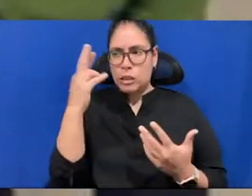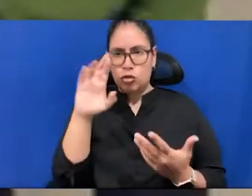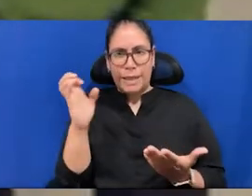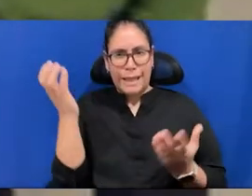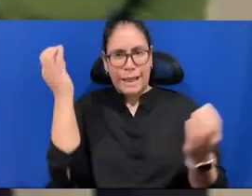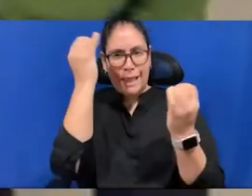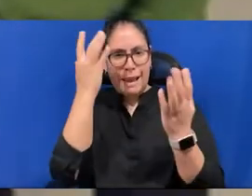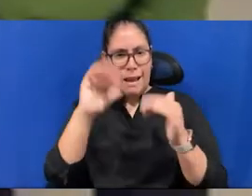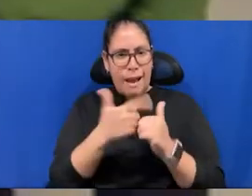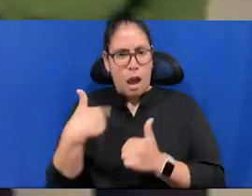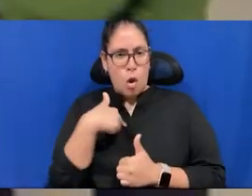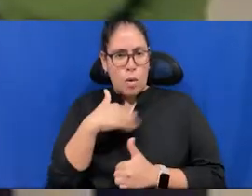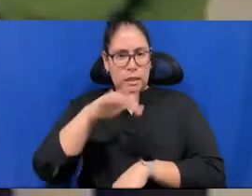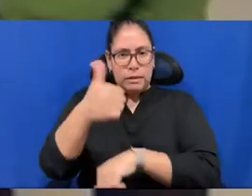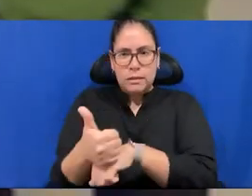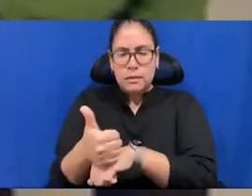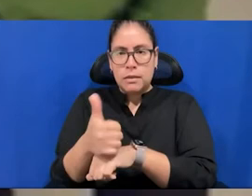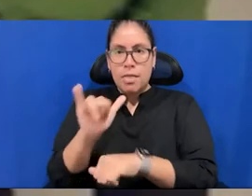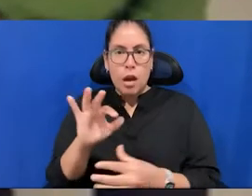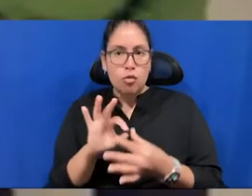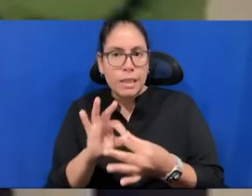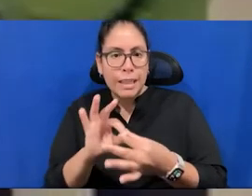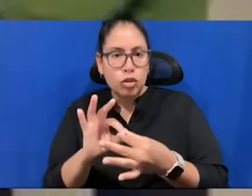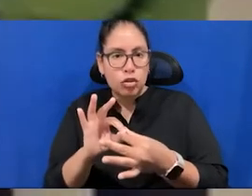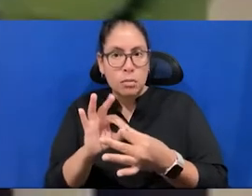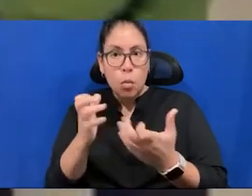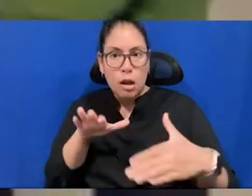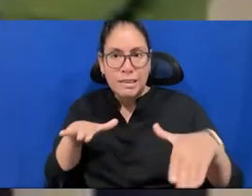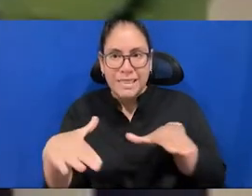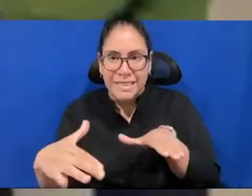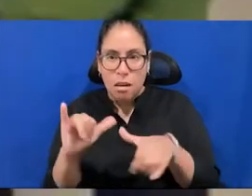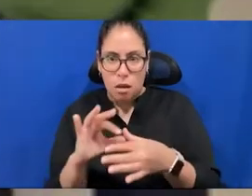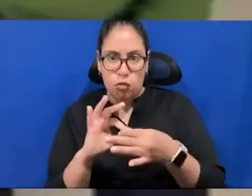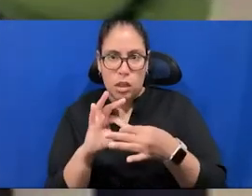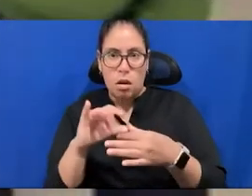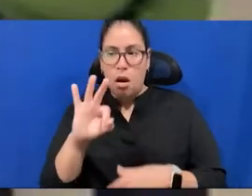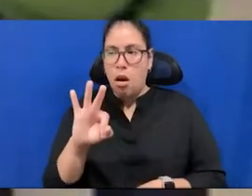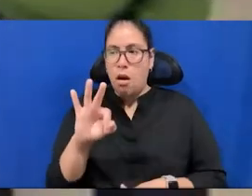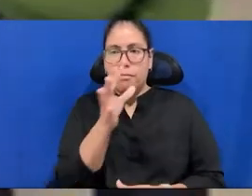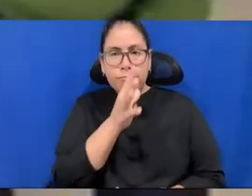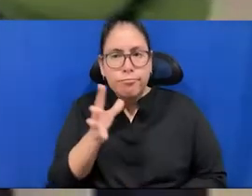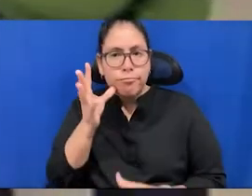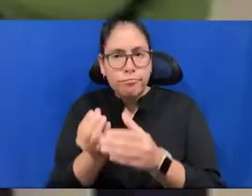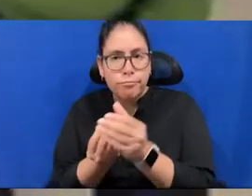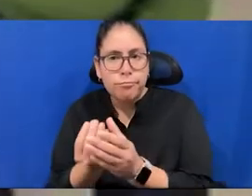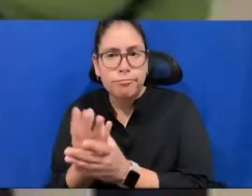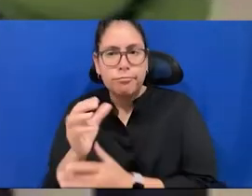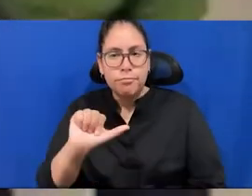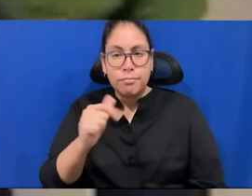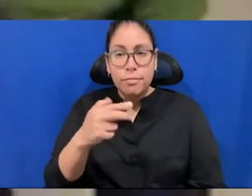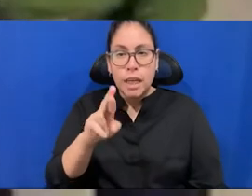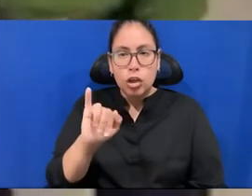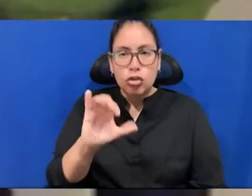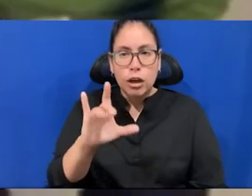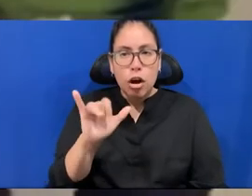of, of, um, of agriculture. And just remember, uh, Manfredo Puri